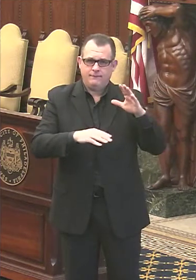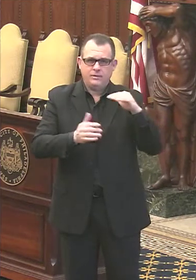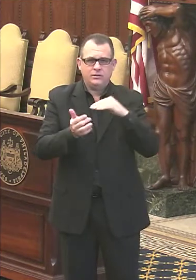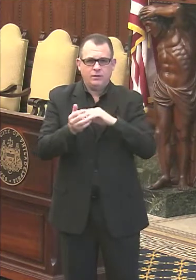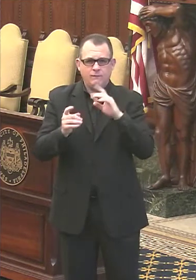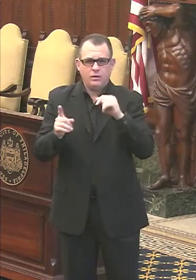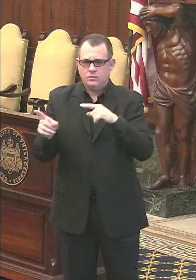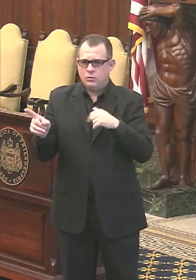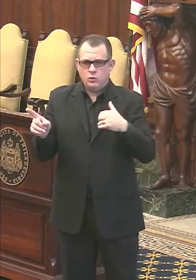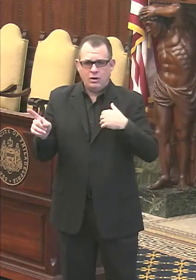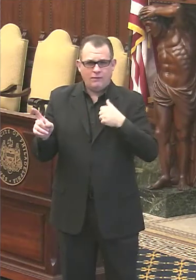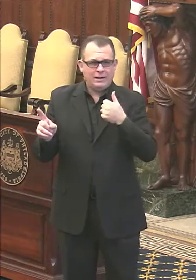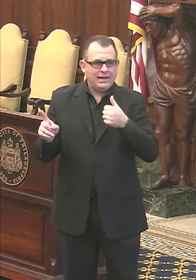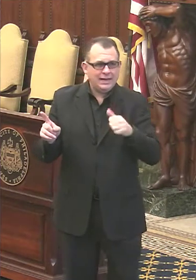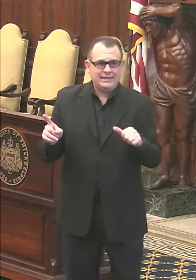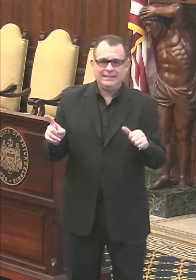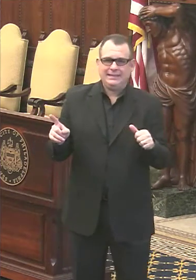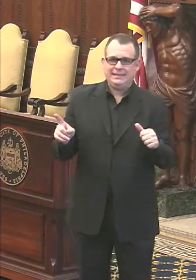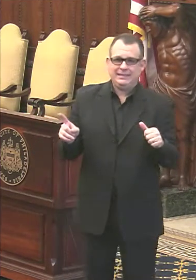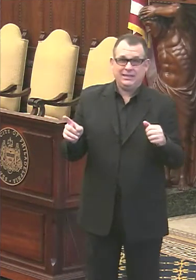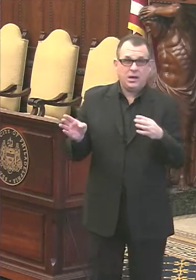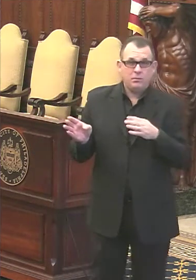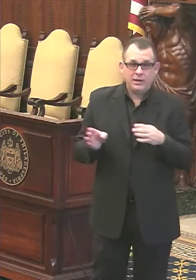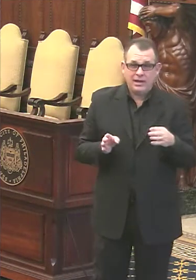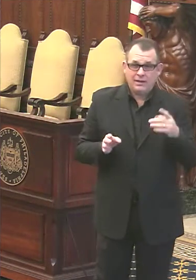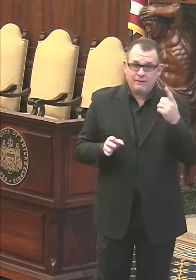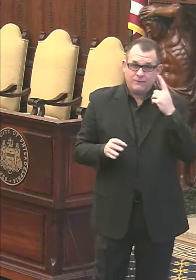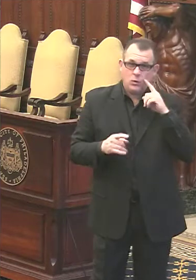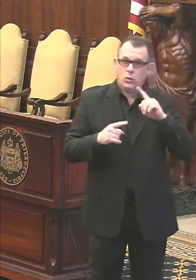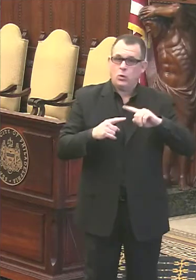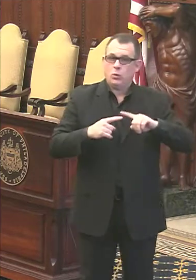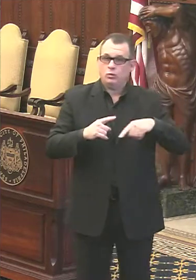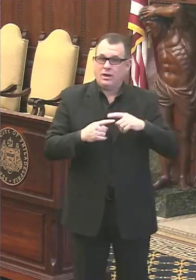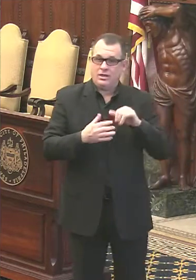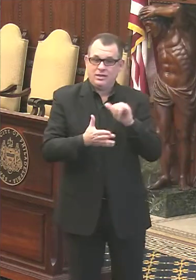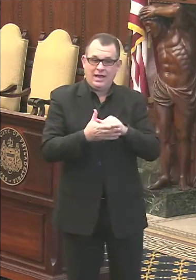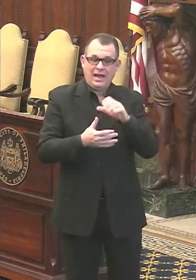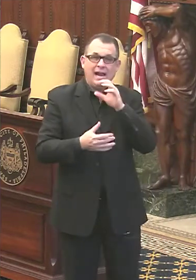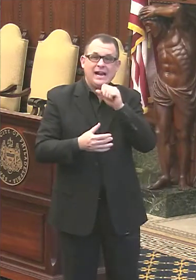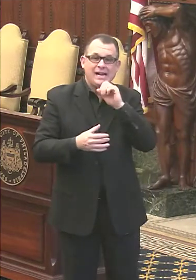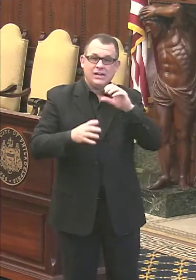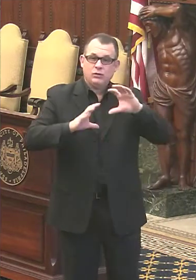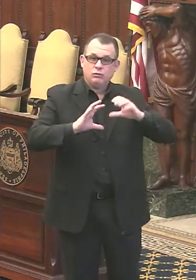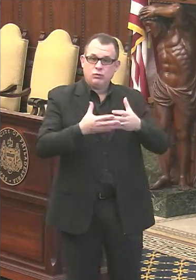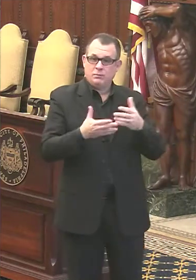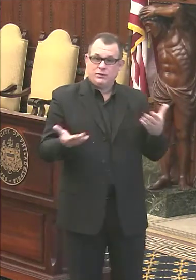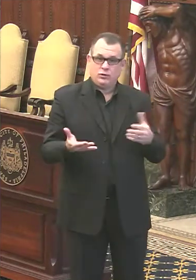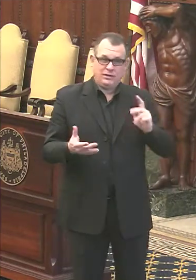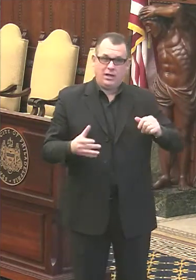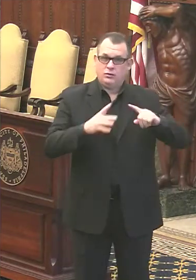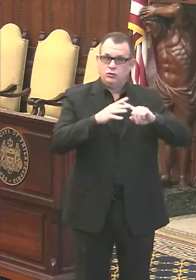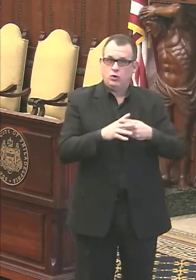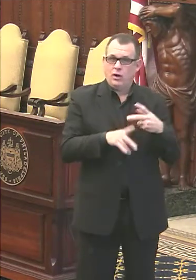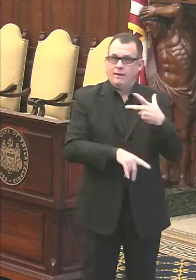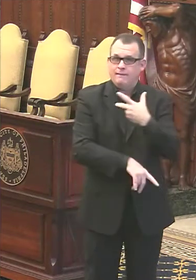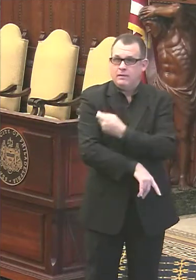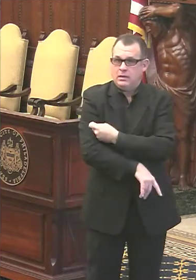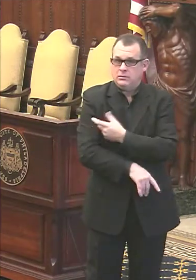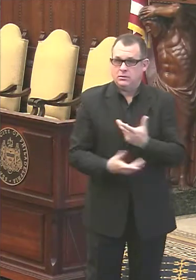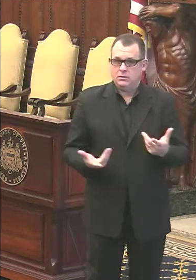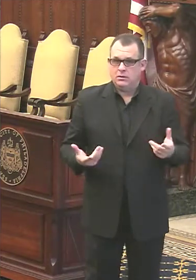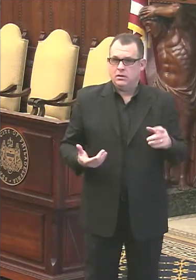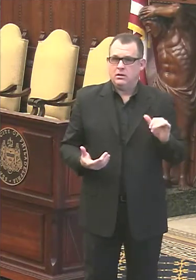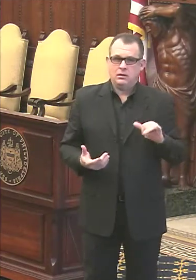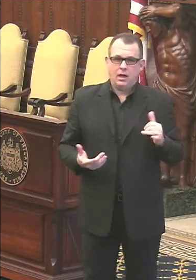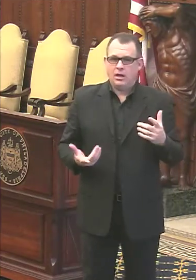have any plan for when that age group in the city would be able to start getting vaccines? Like in which